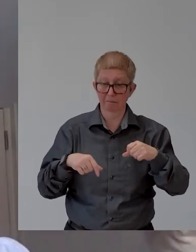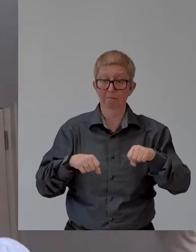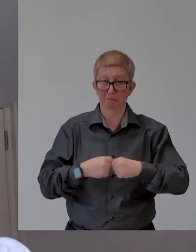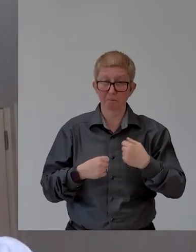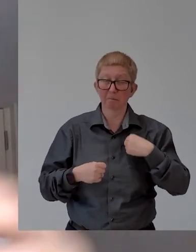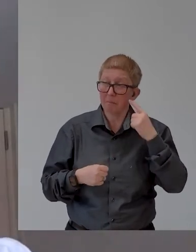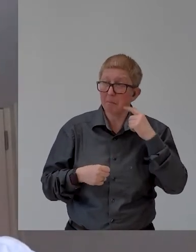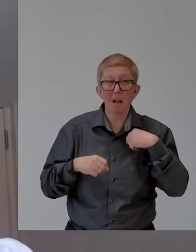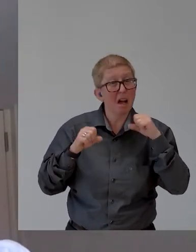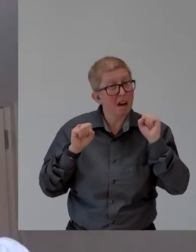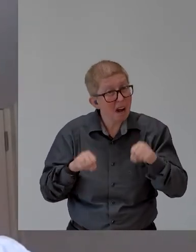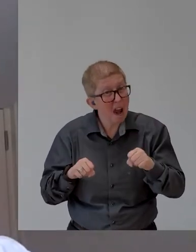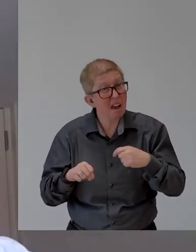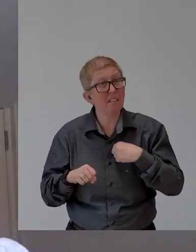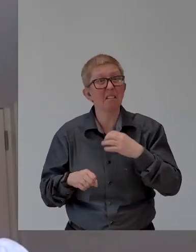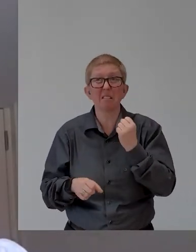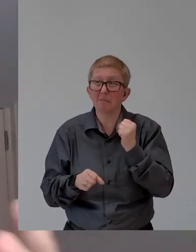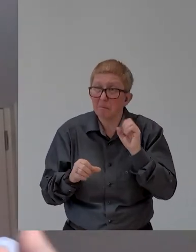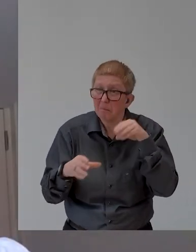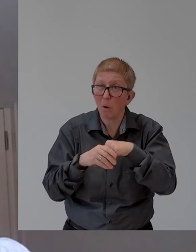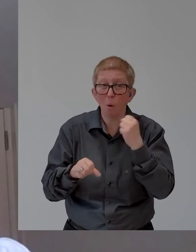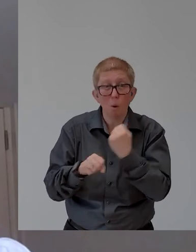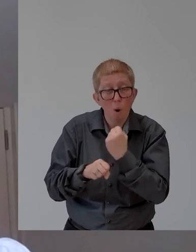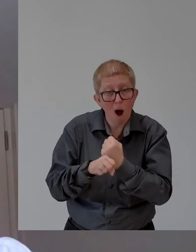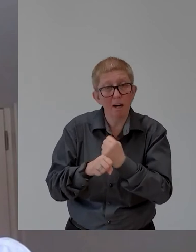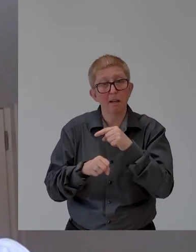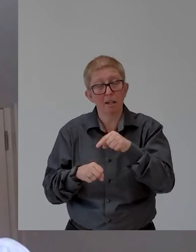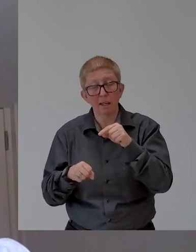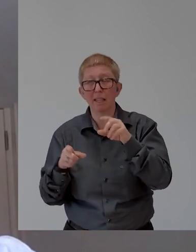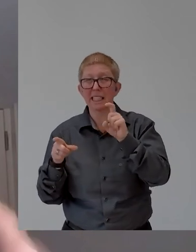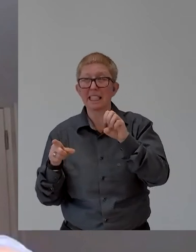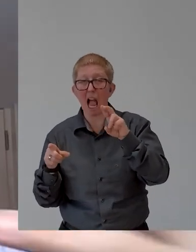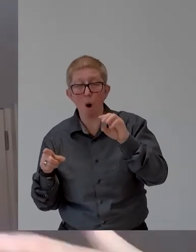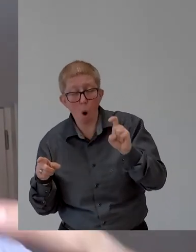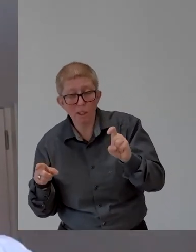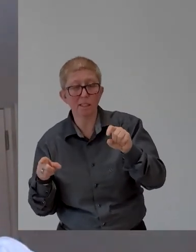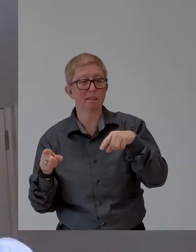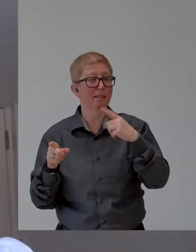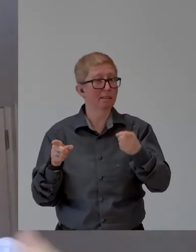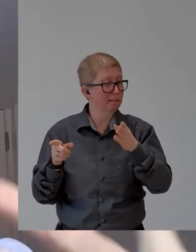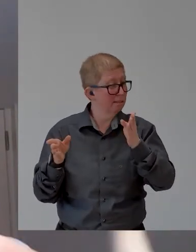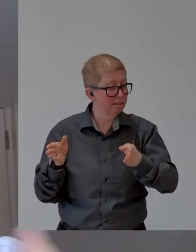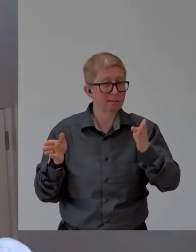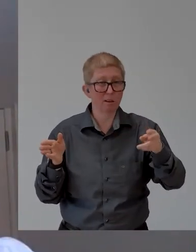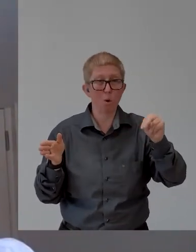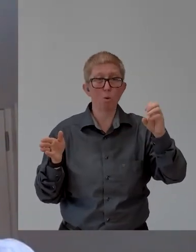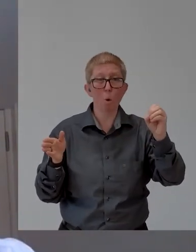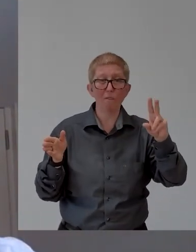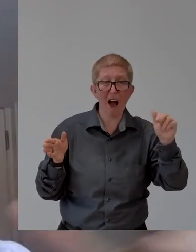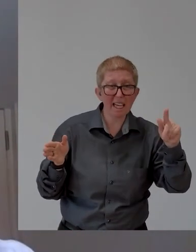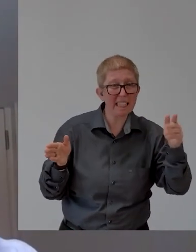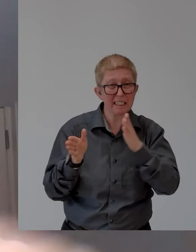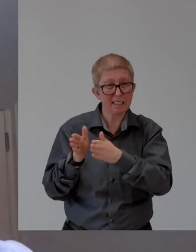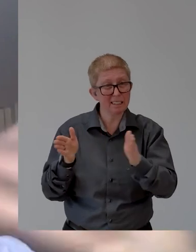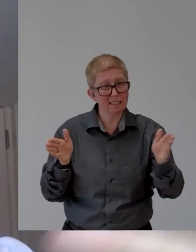Procter & Gamble, Adeco, Novartis? Um, I don't necessarily mean these companies, but sort of similar